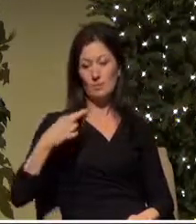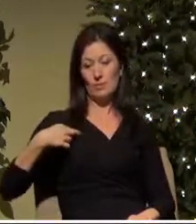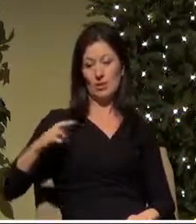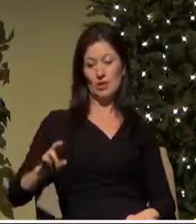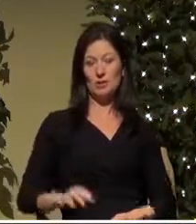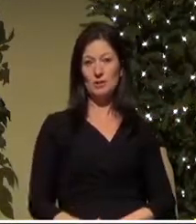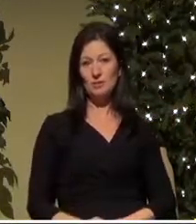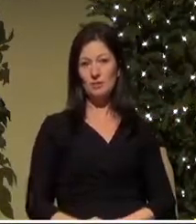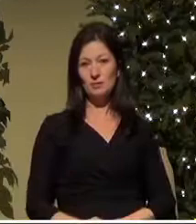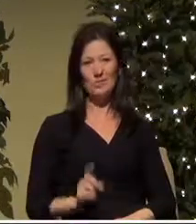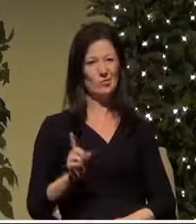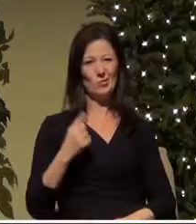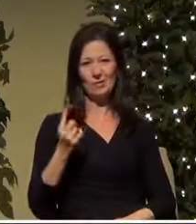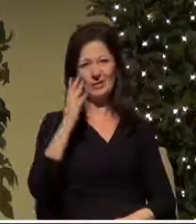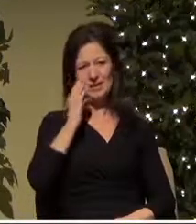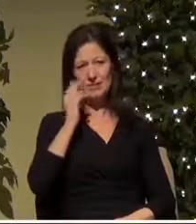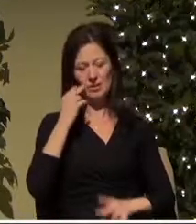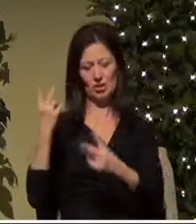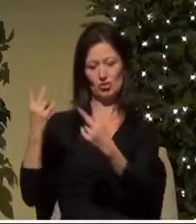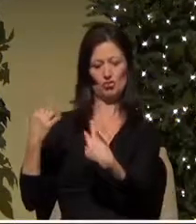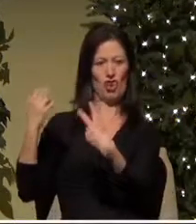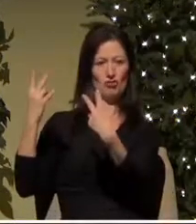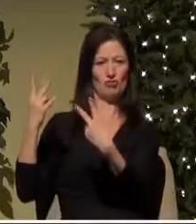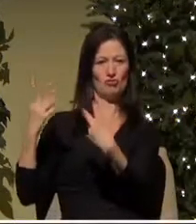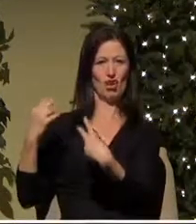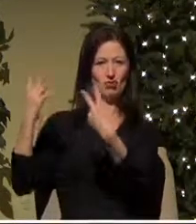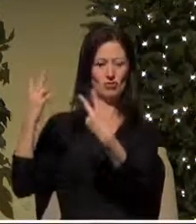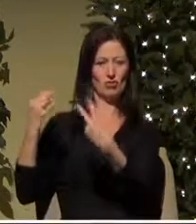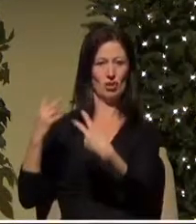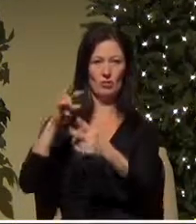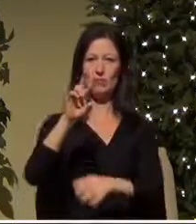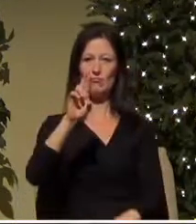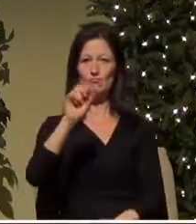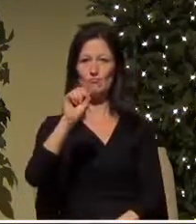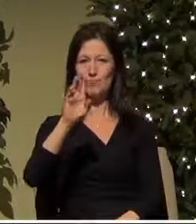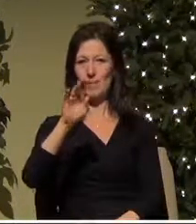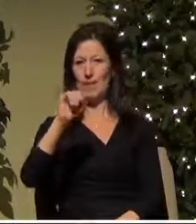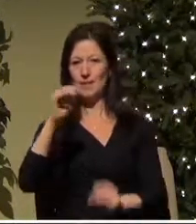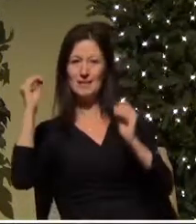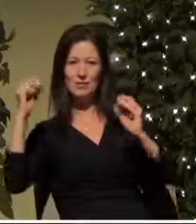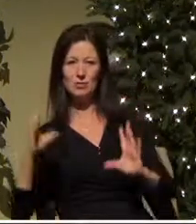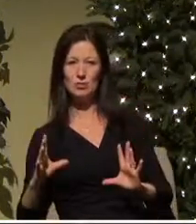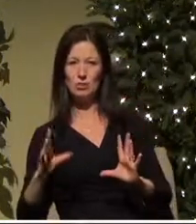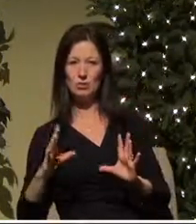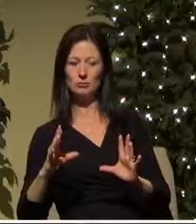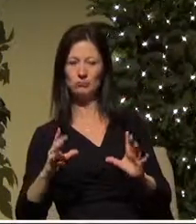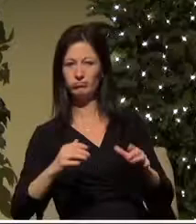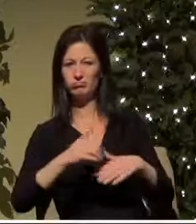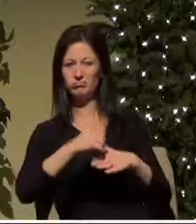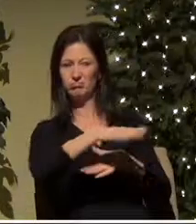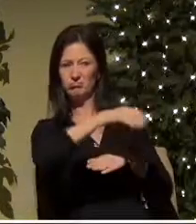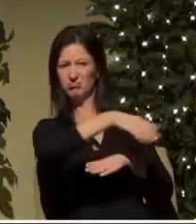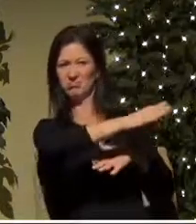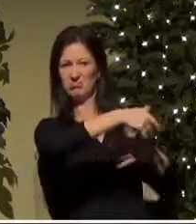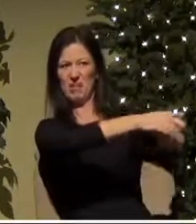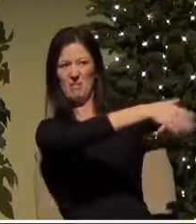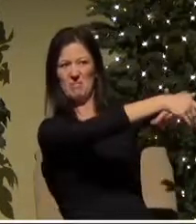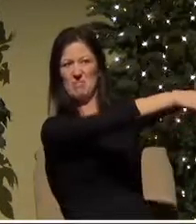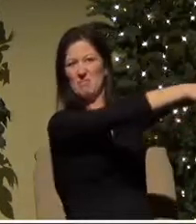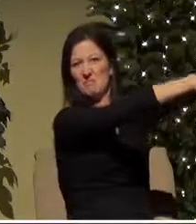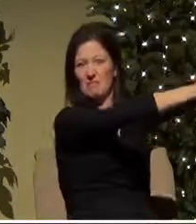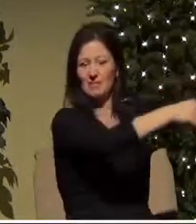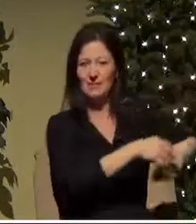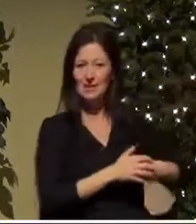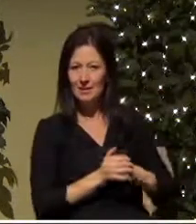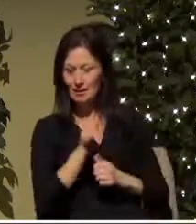of judgment the rabbis would chase them away they wouldn't welcome them into the religious gatherings the people would remind